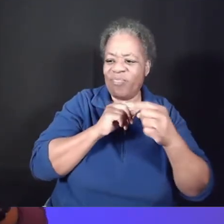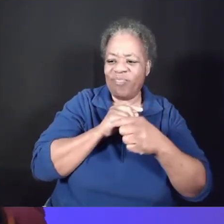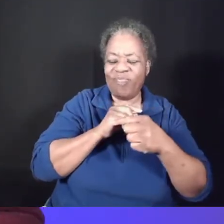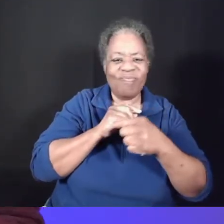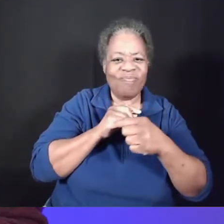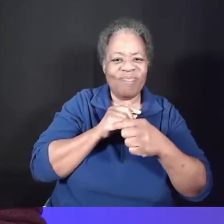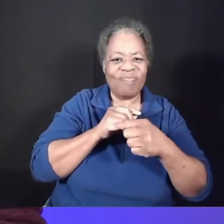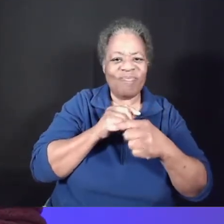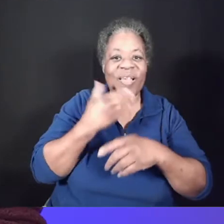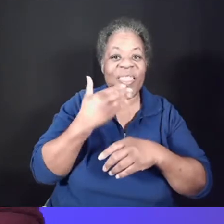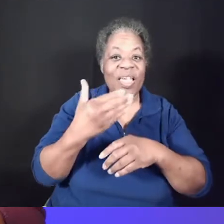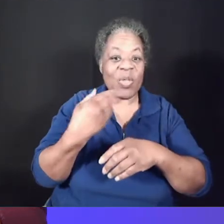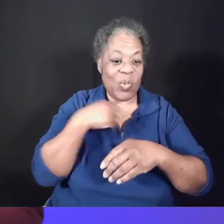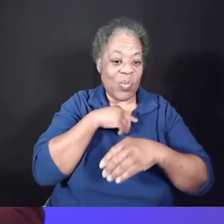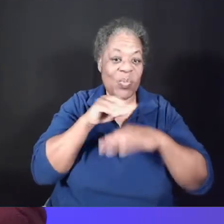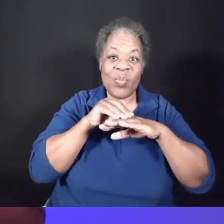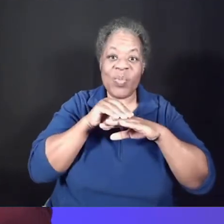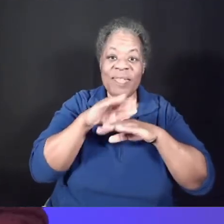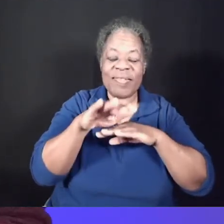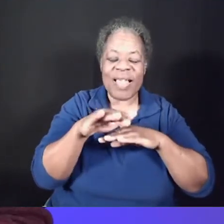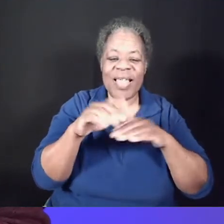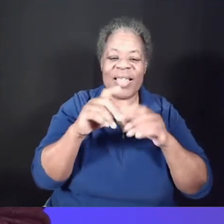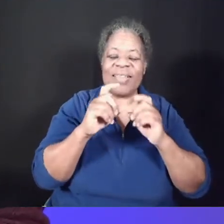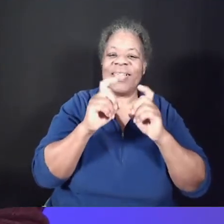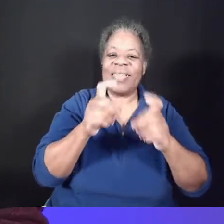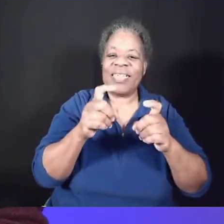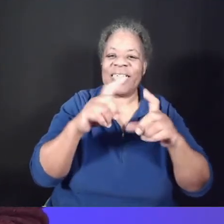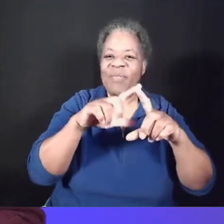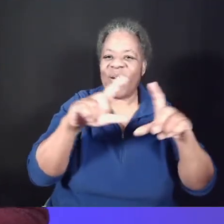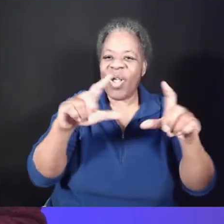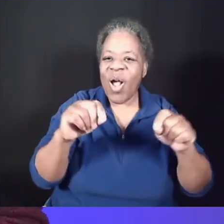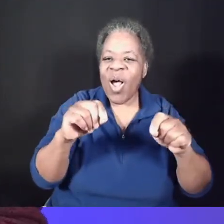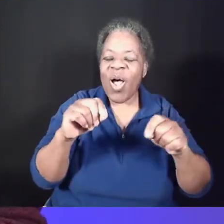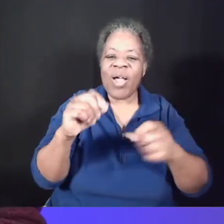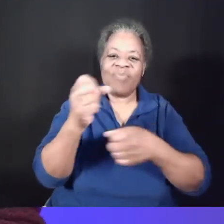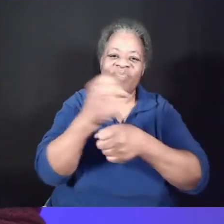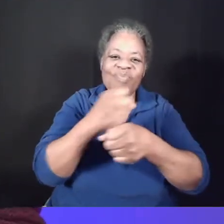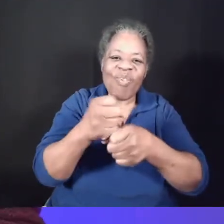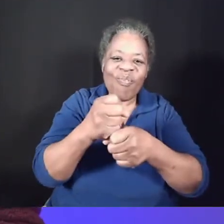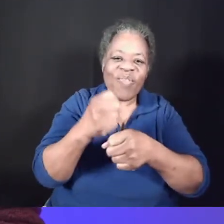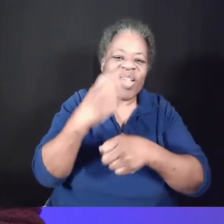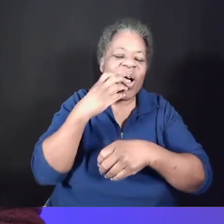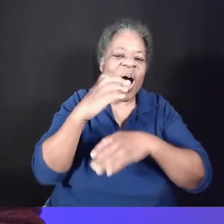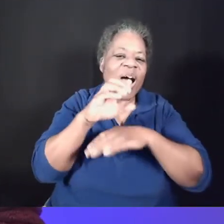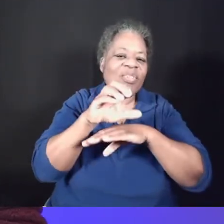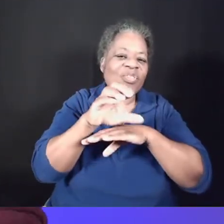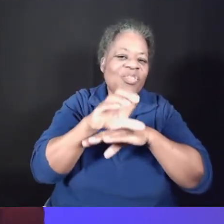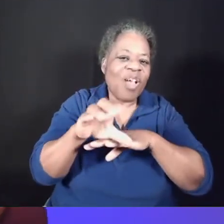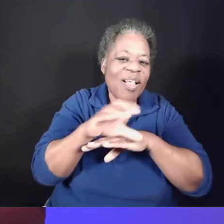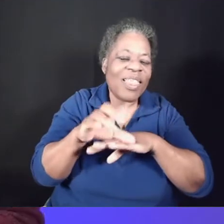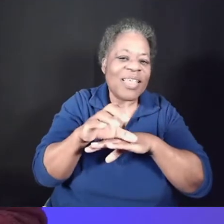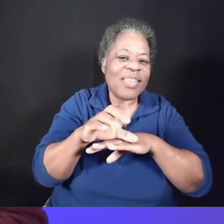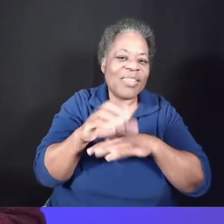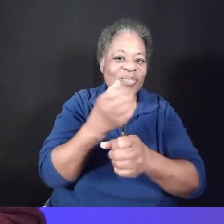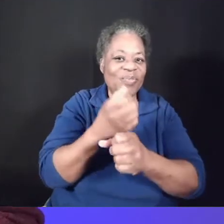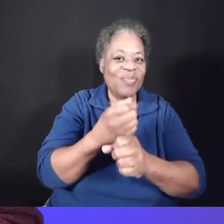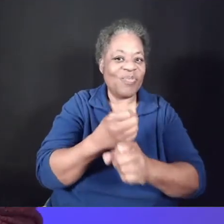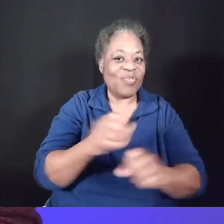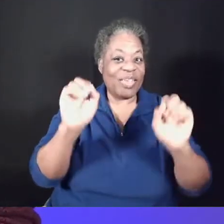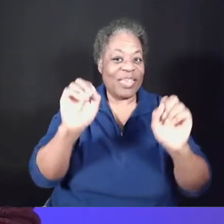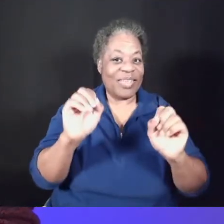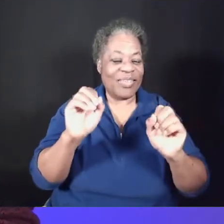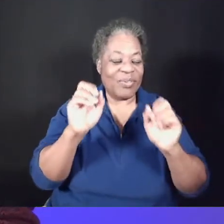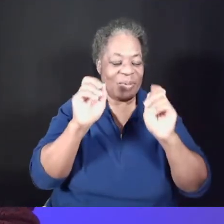you, we'll send you a gift card for a cup of coffee or hot chocolate on us. And who doesn't like free, right? Well, today,